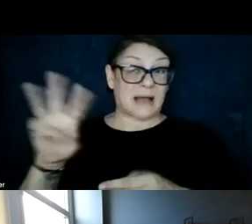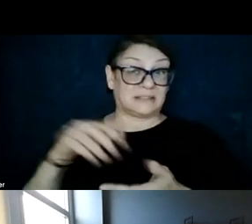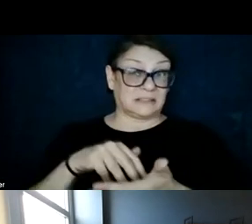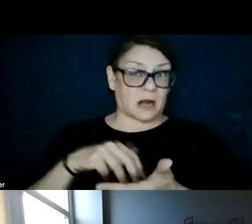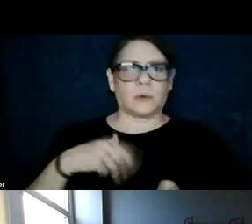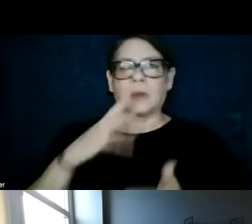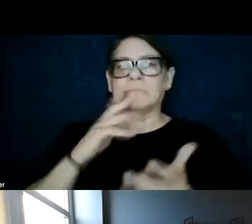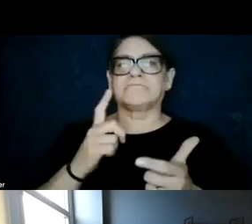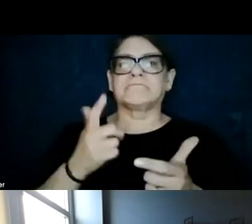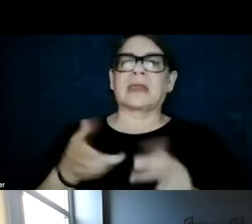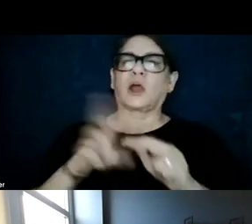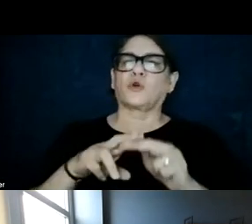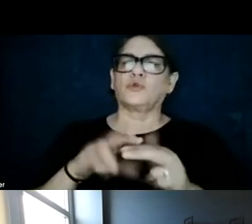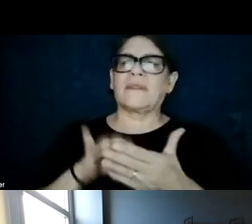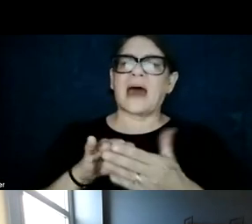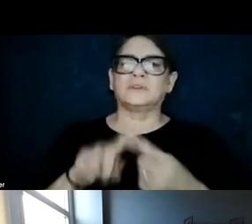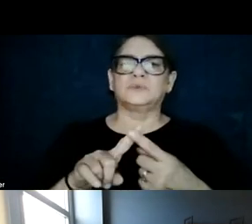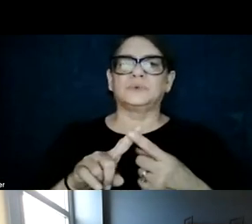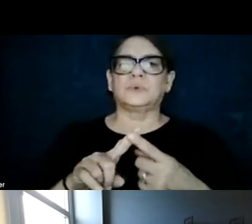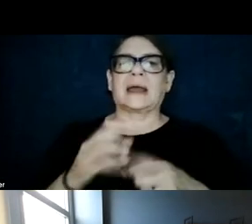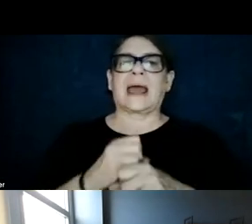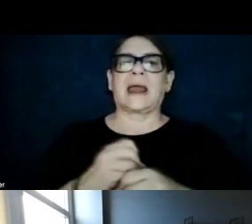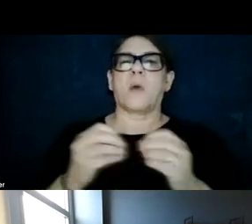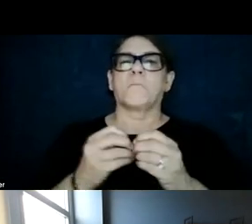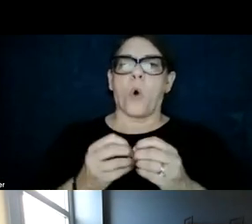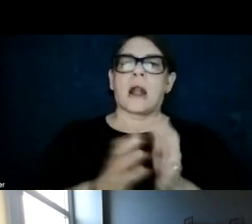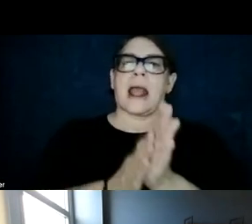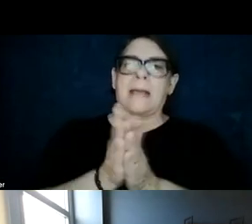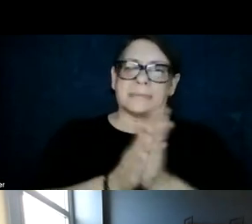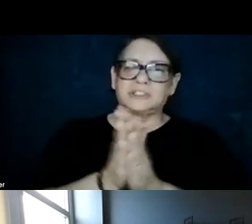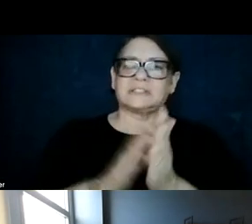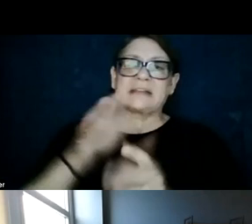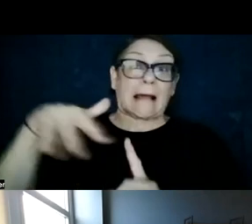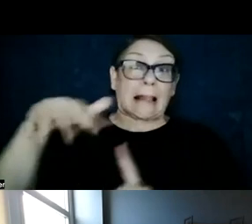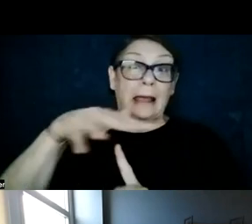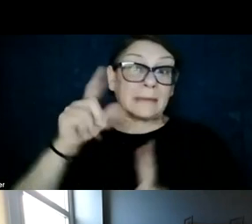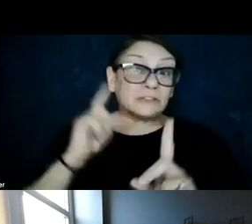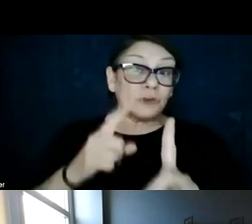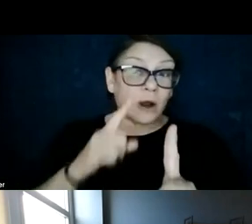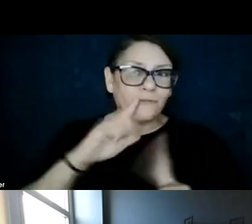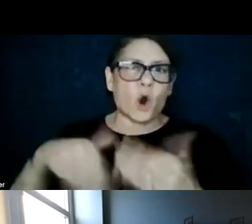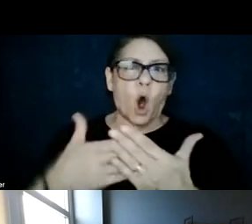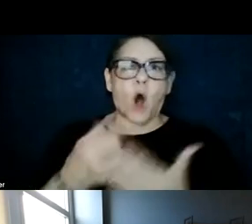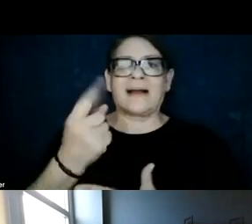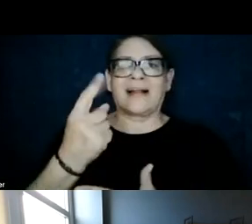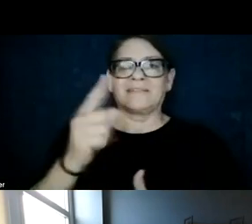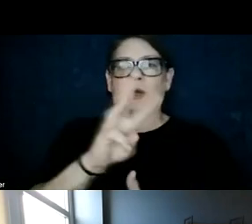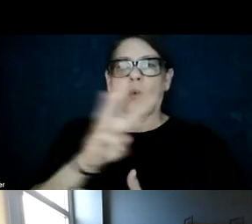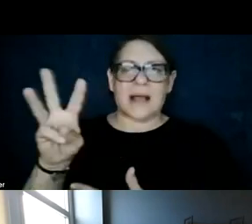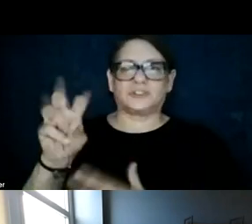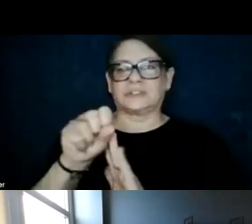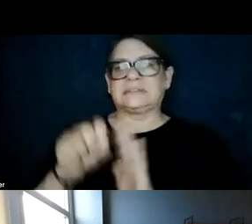to achieving a more ambitious climate target for all 11 Western states